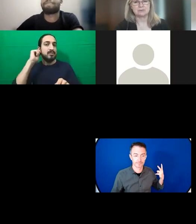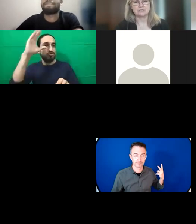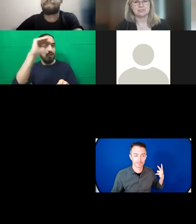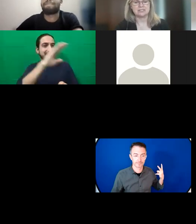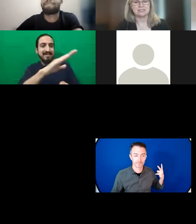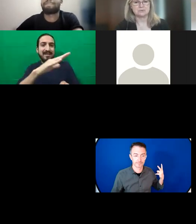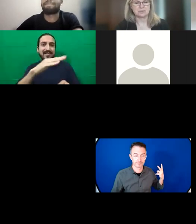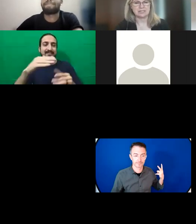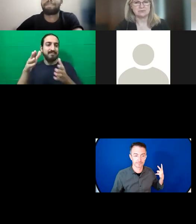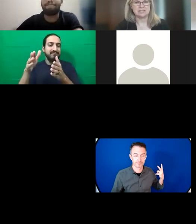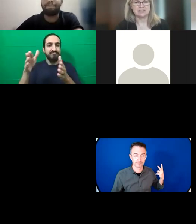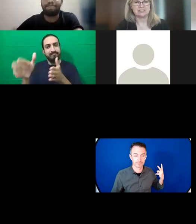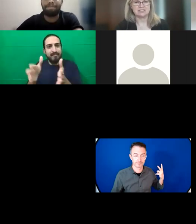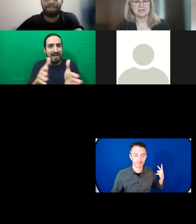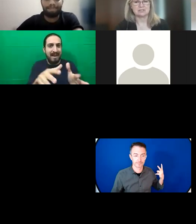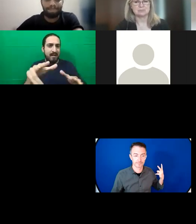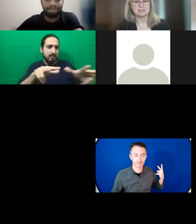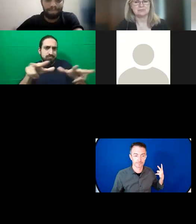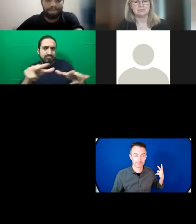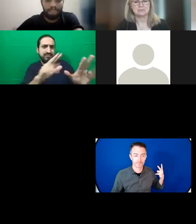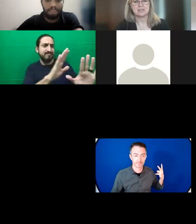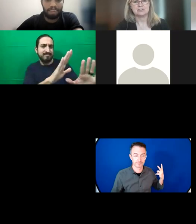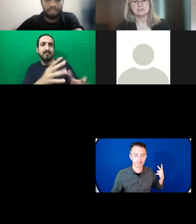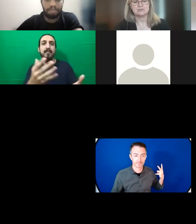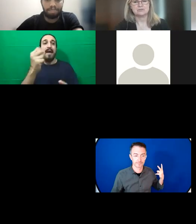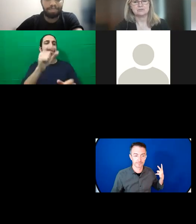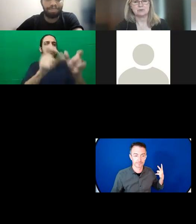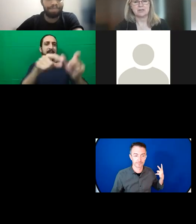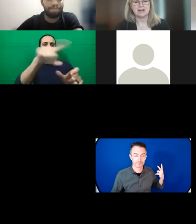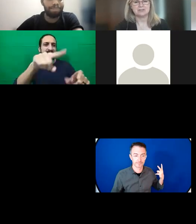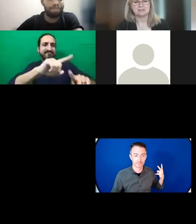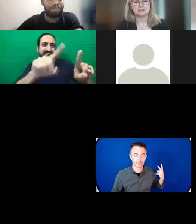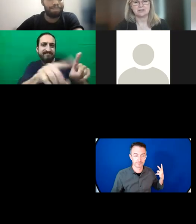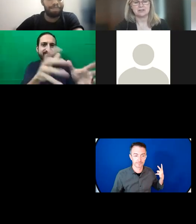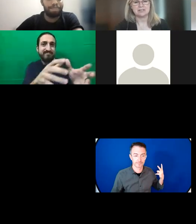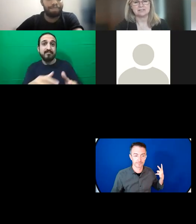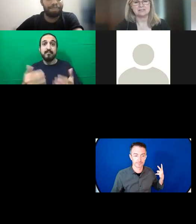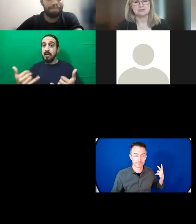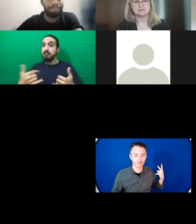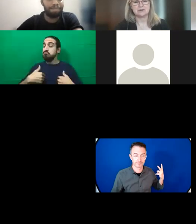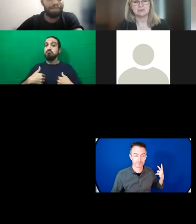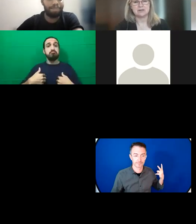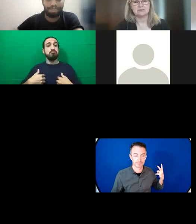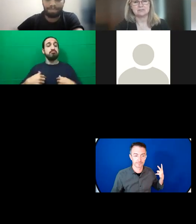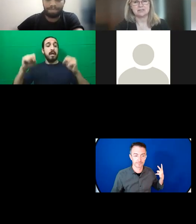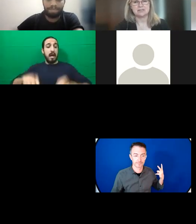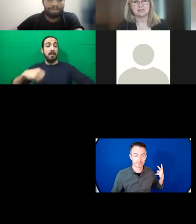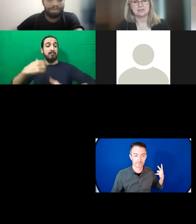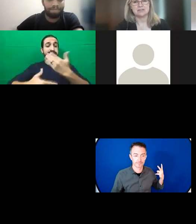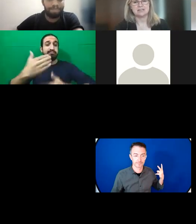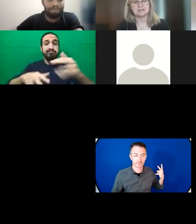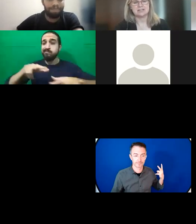are opportunities already within the gender action plan to bring out these issues around